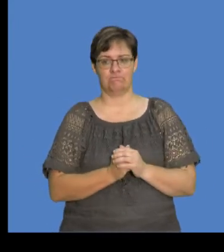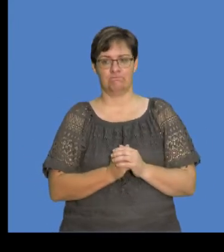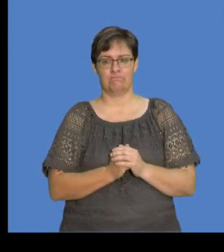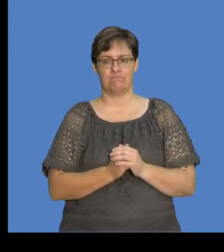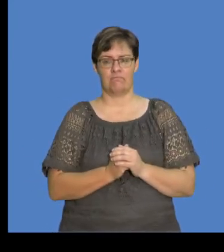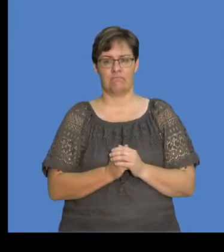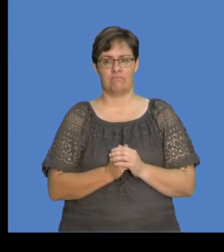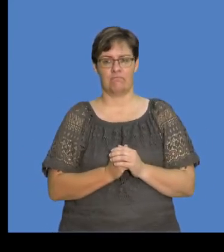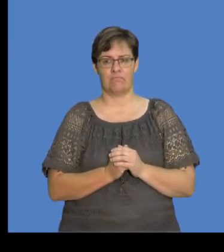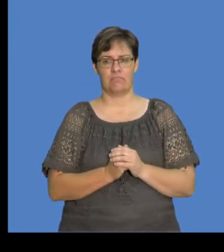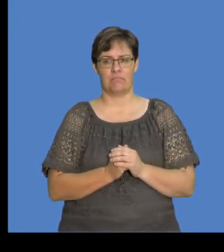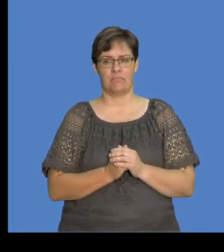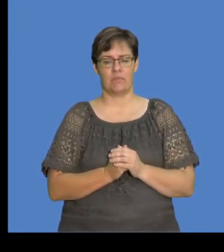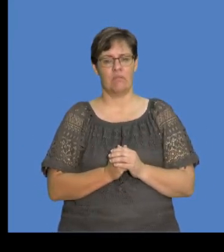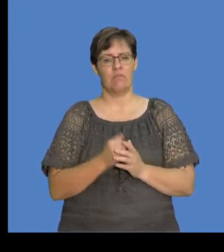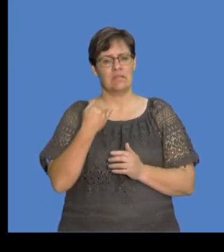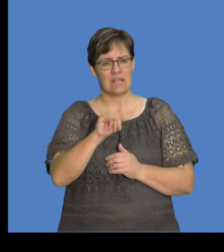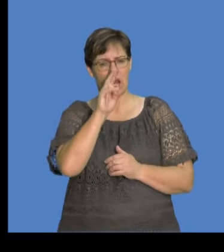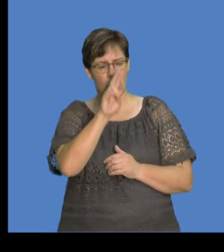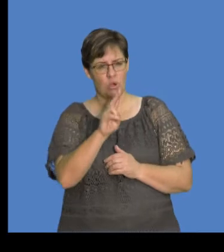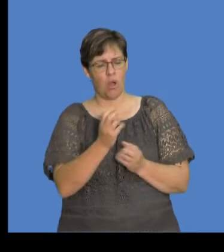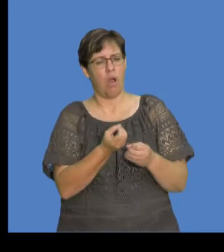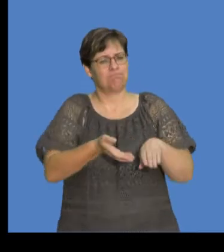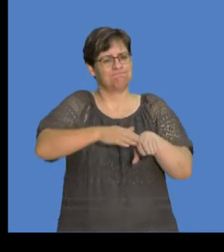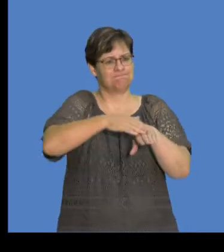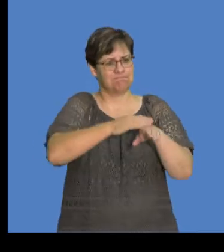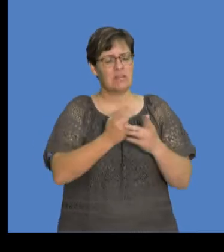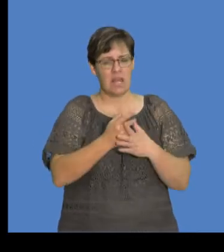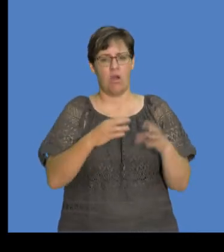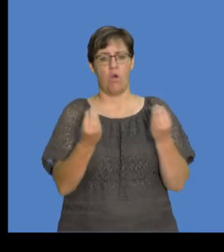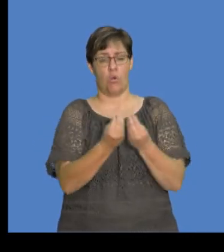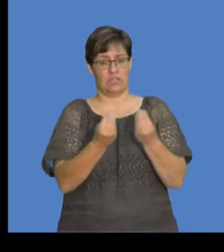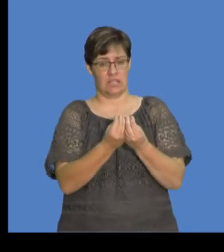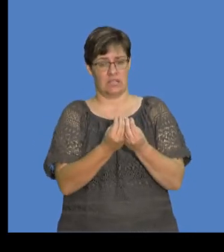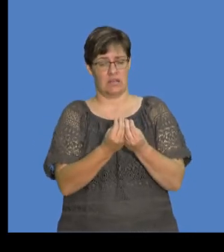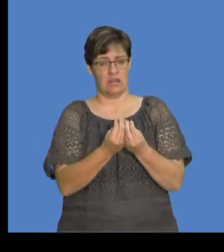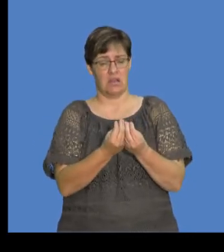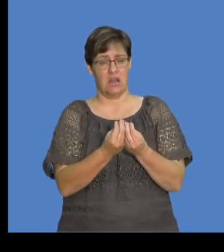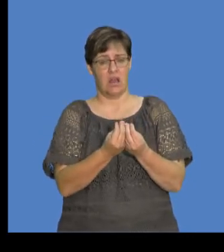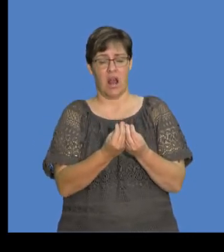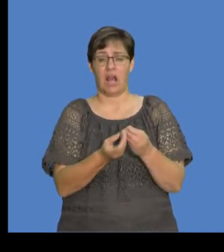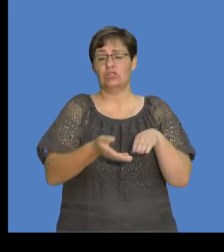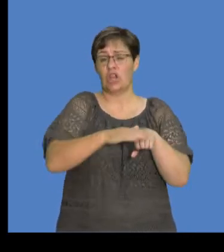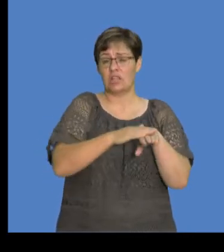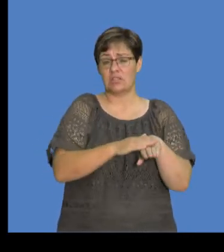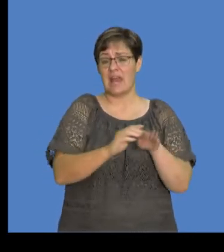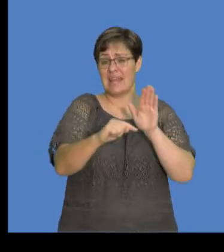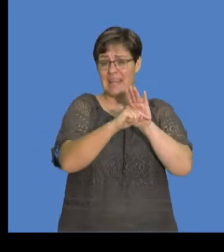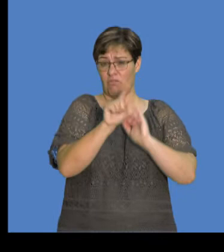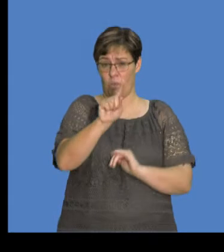along, so we're still looking at quantization. says here an object that is a charge of negative